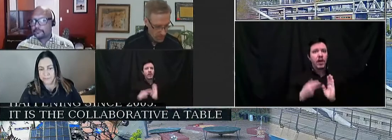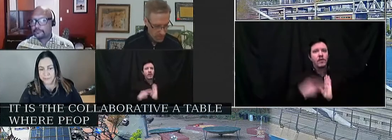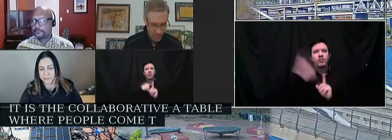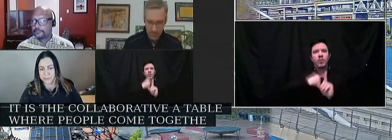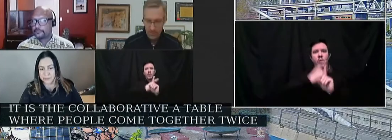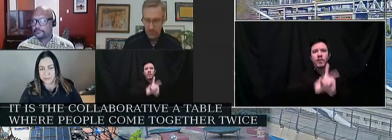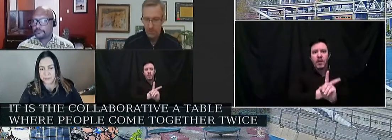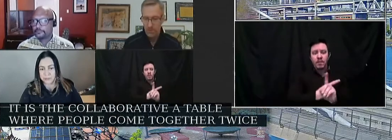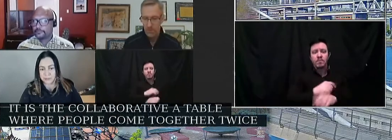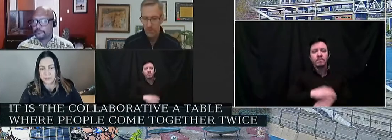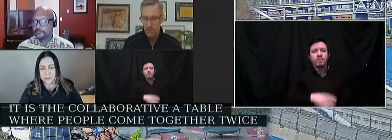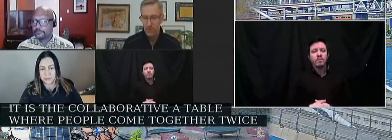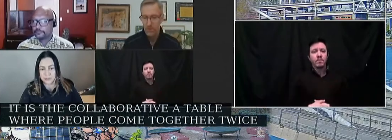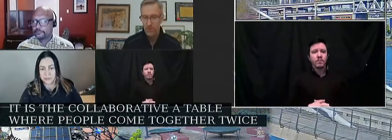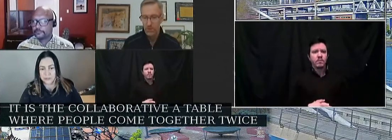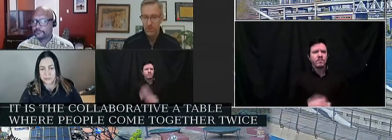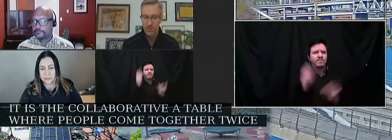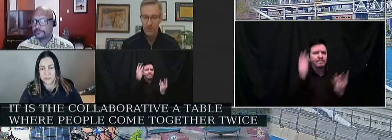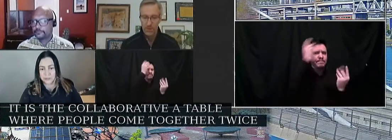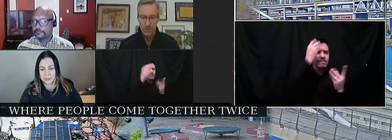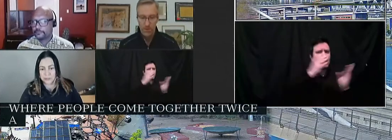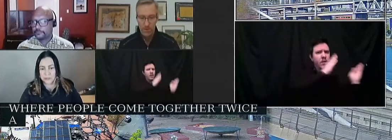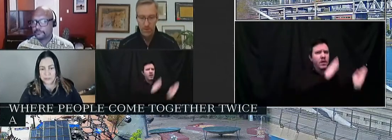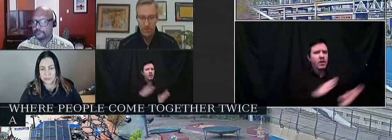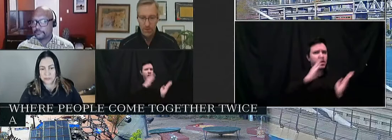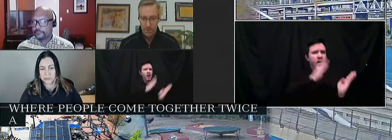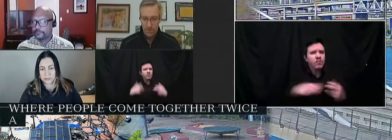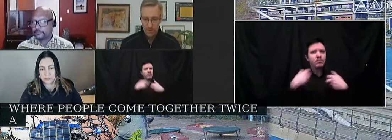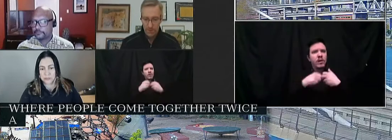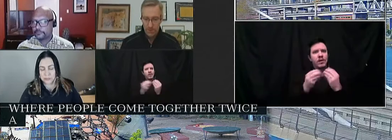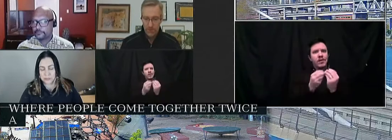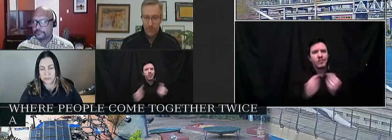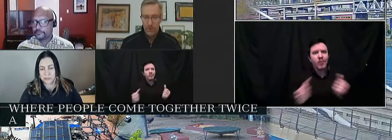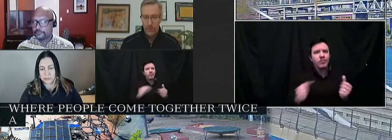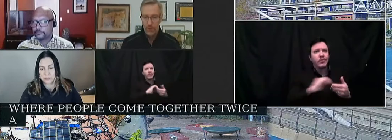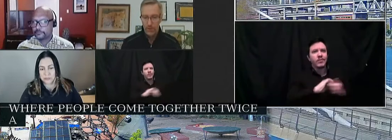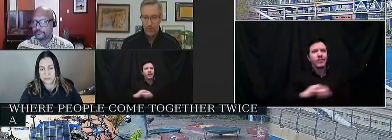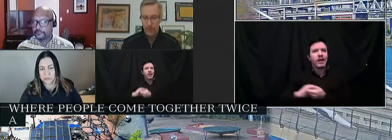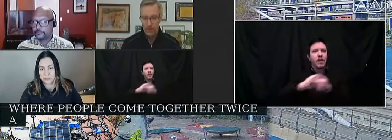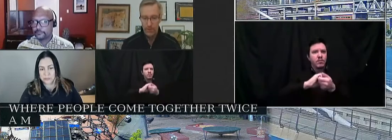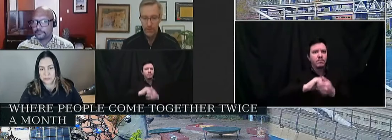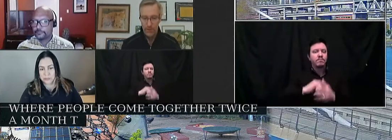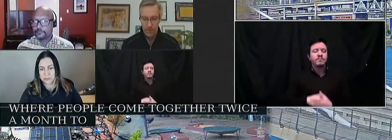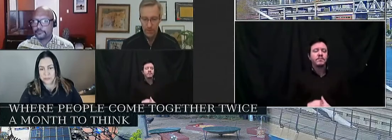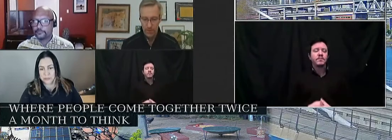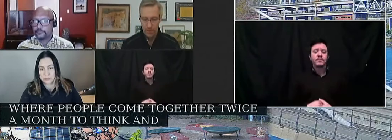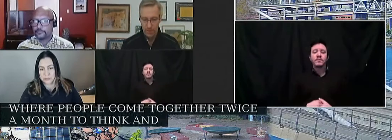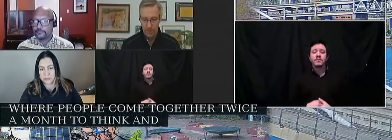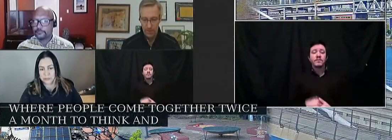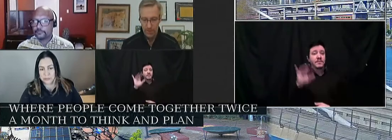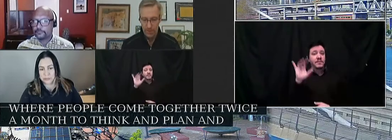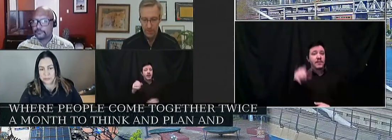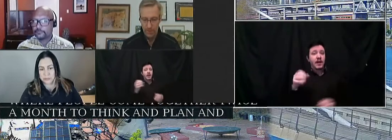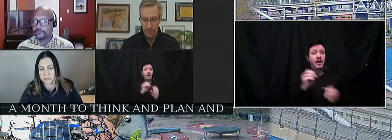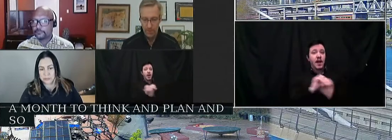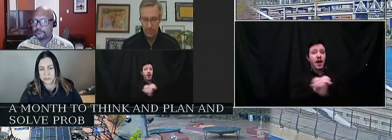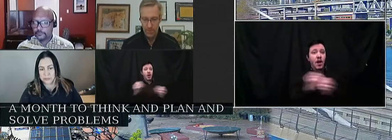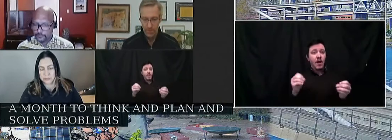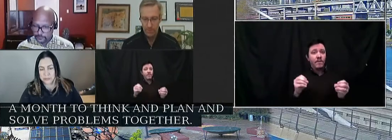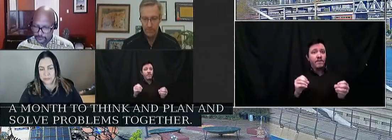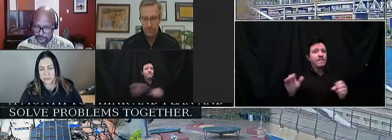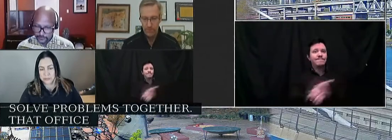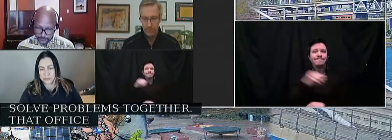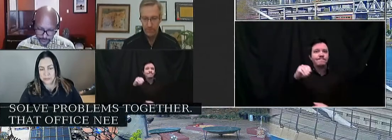think and plan and solve problems together. And that office needs to be fully